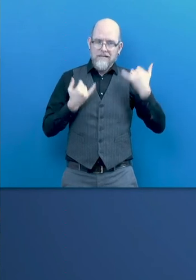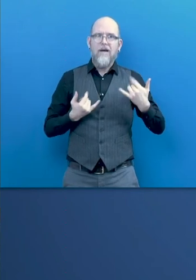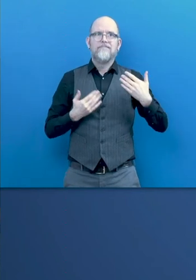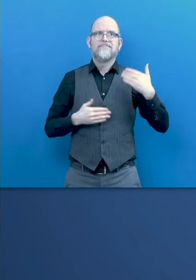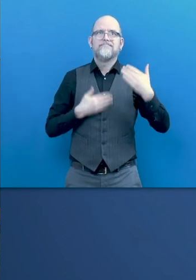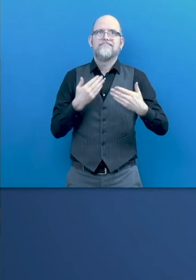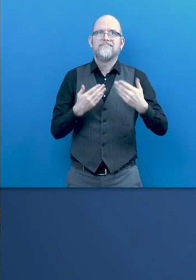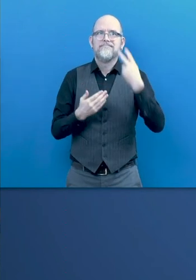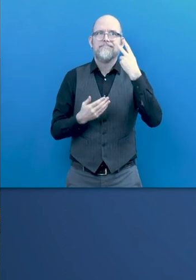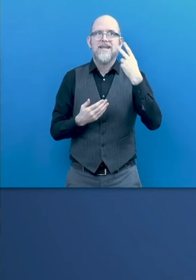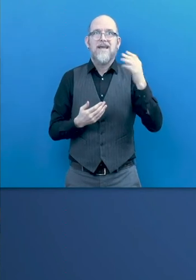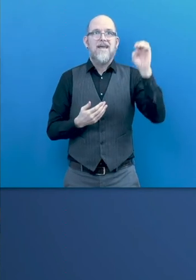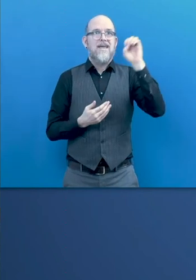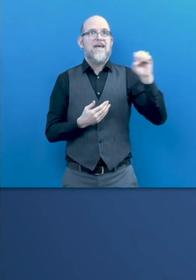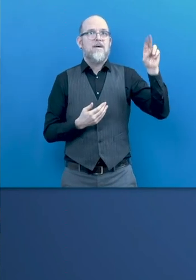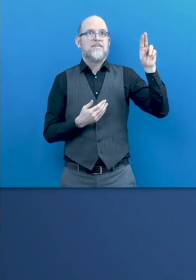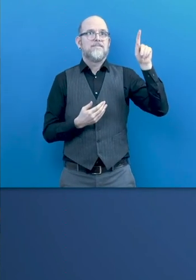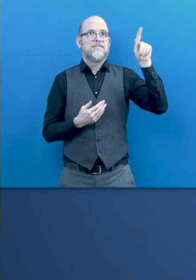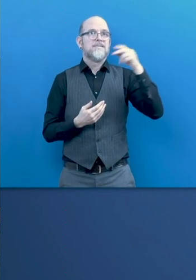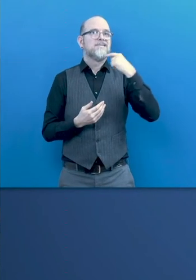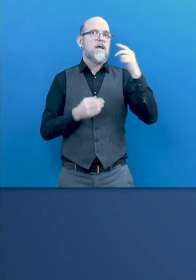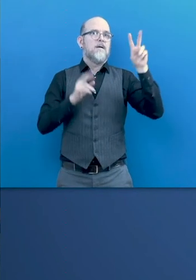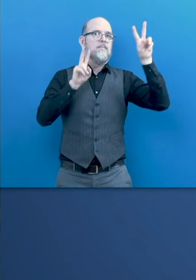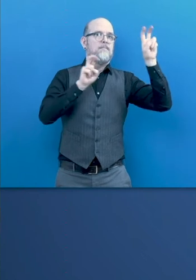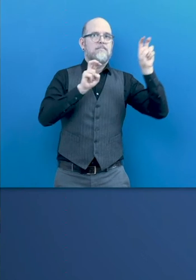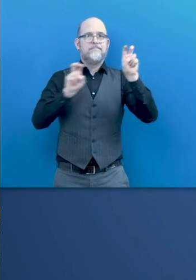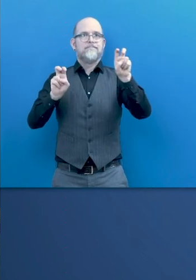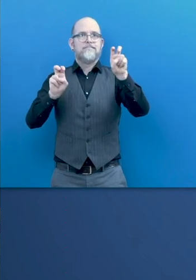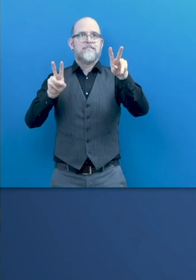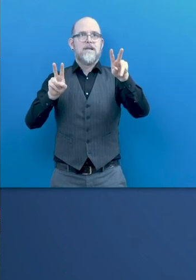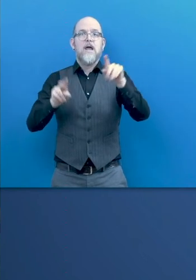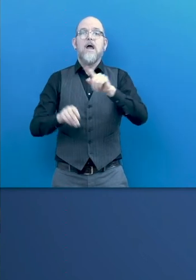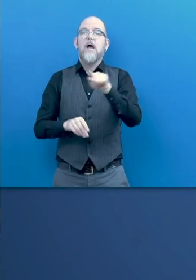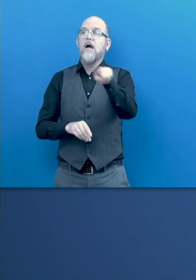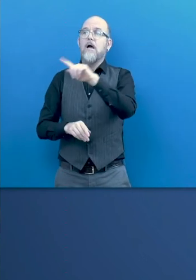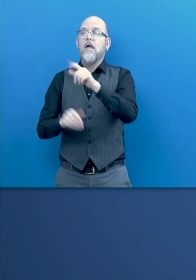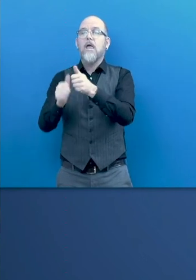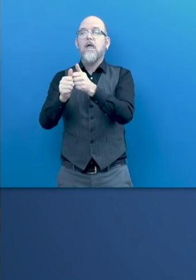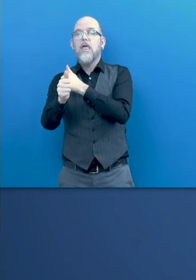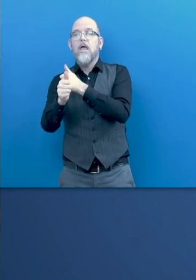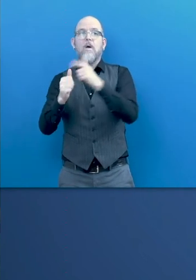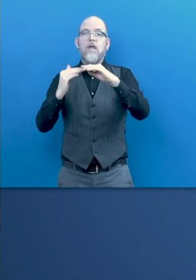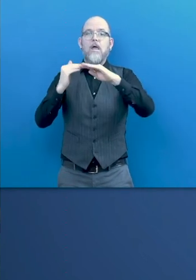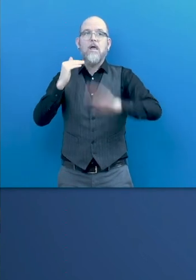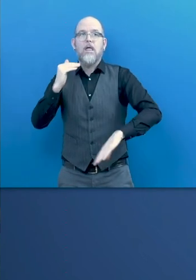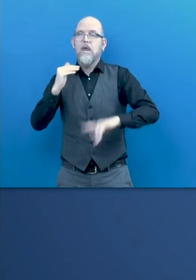a motto, leave no one behind, leave no one behind. Technology, digital transformation is and